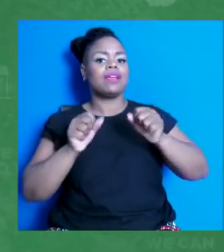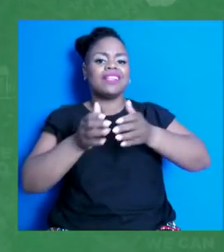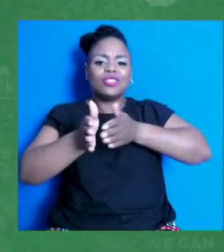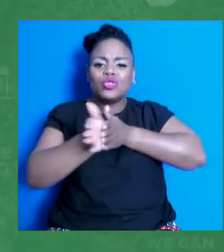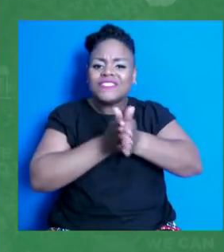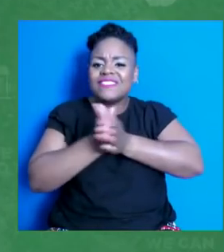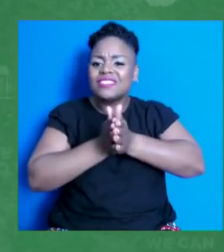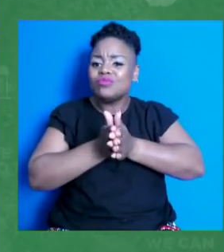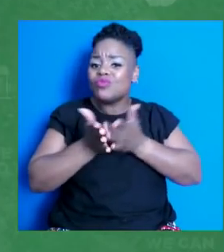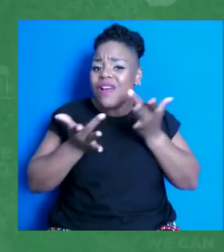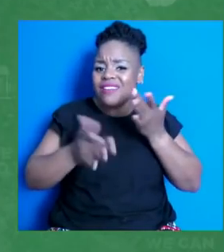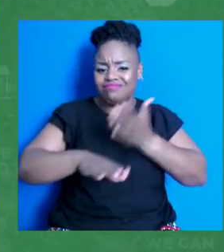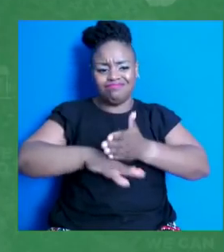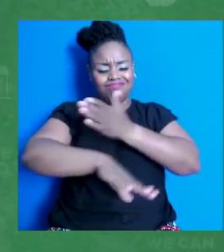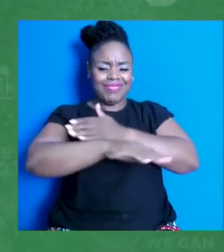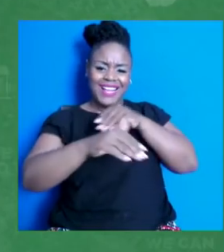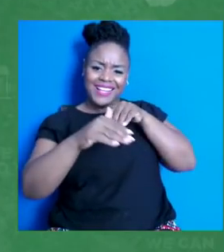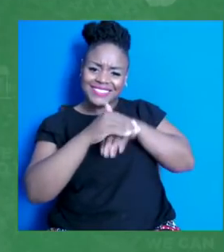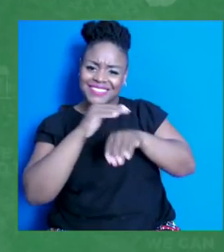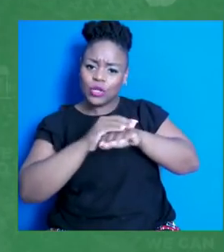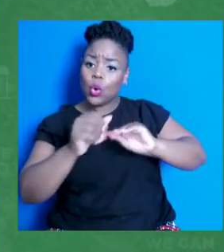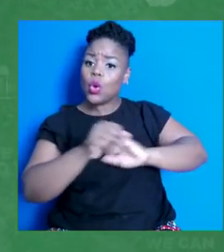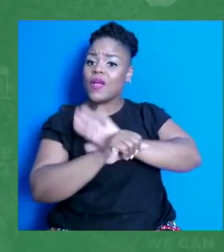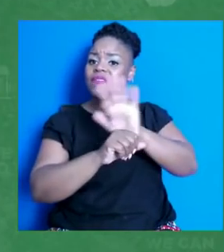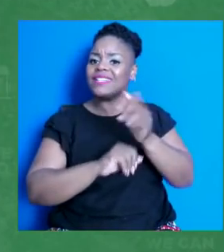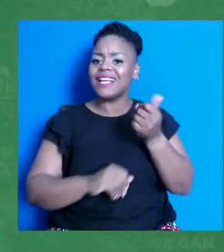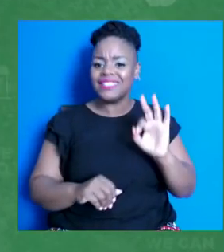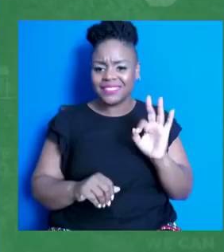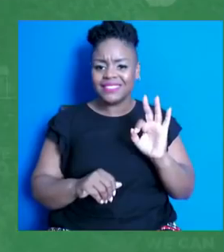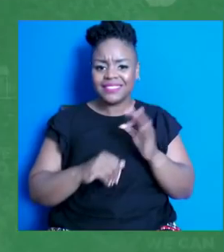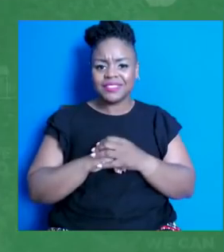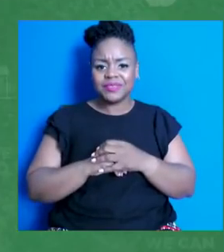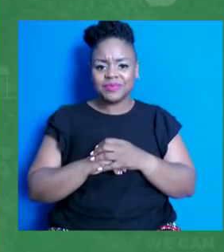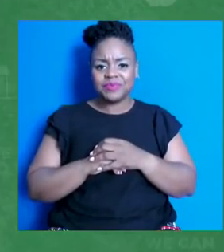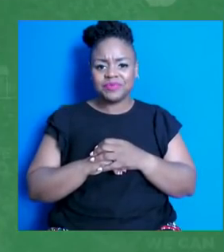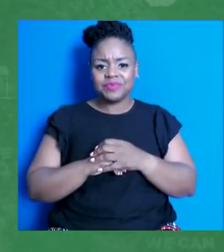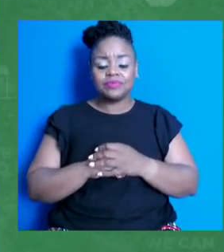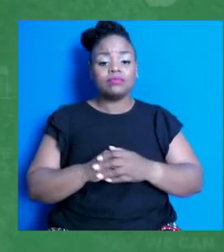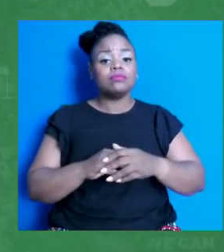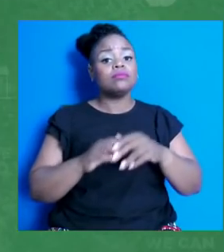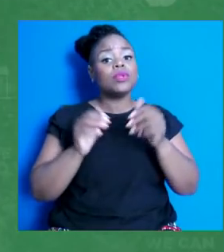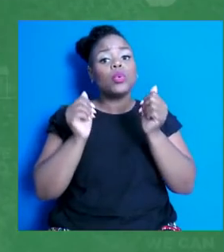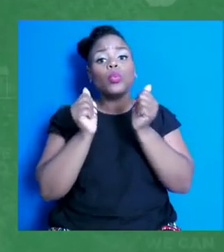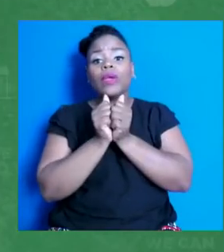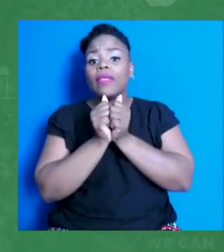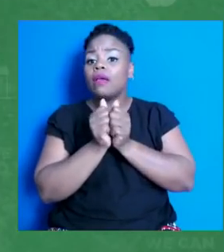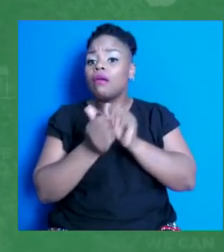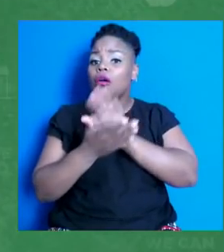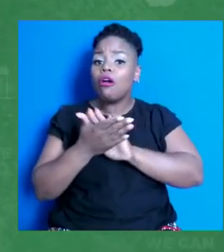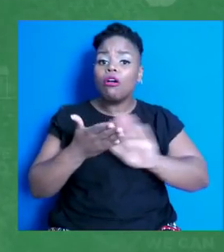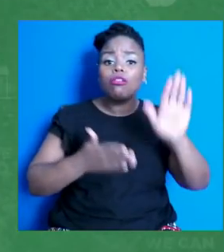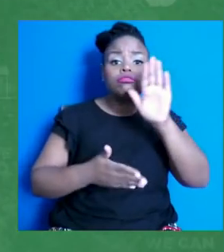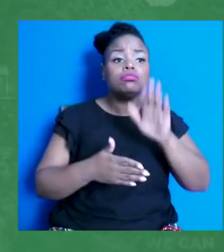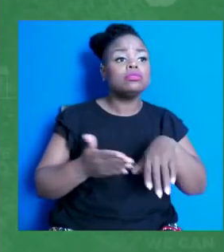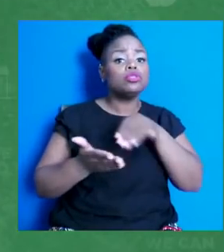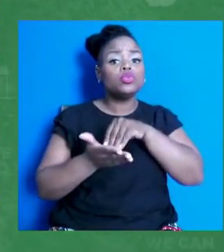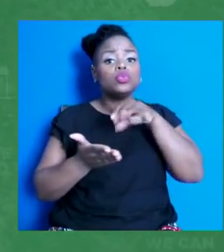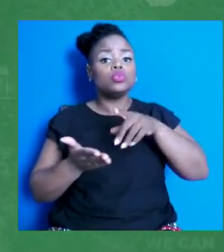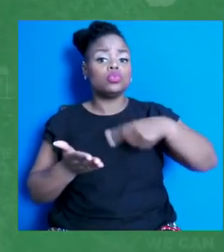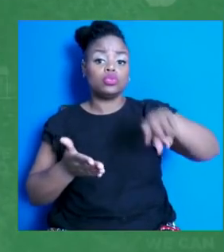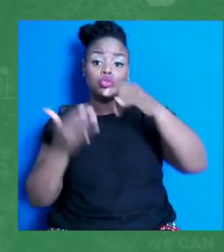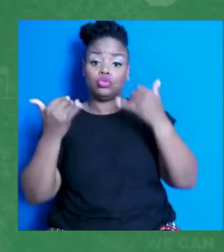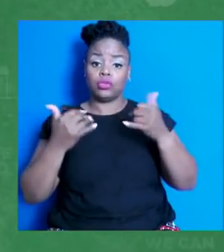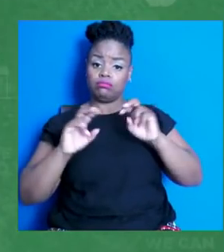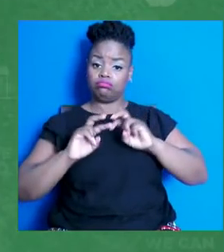among school and college age students. Today, we'll hold a virtual roundtable on what young